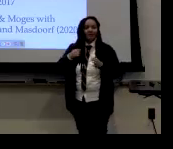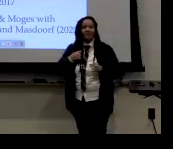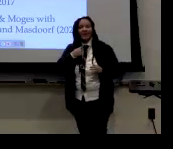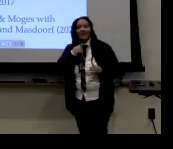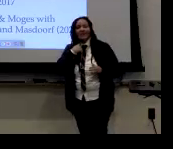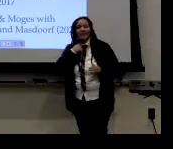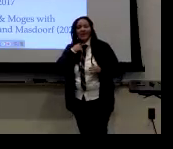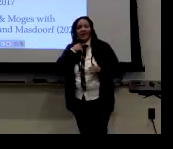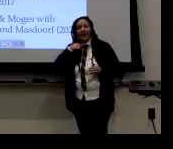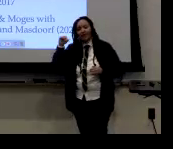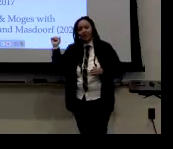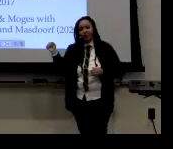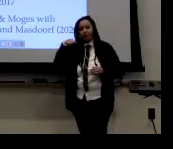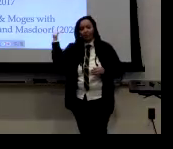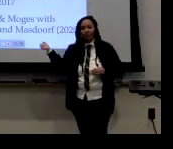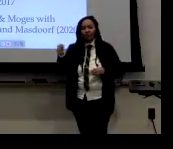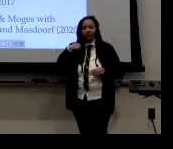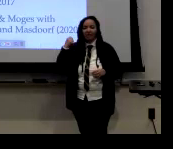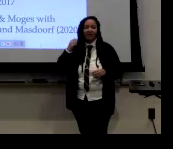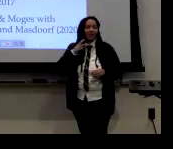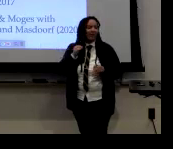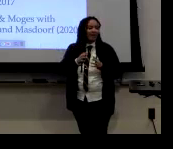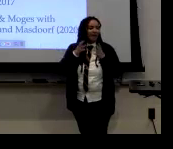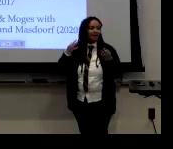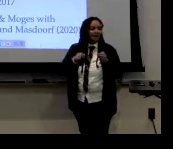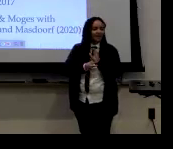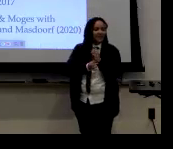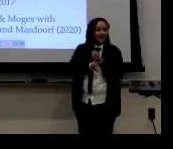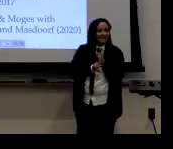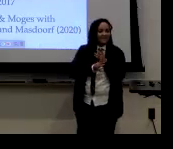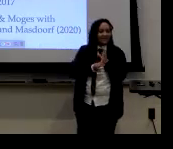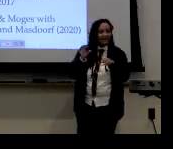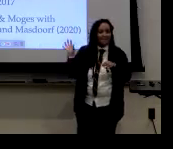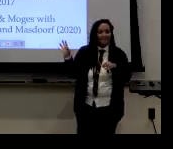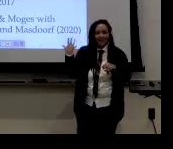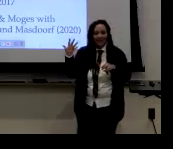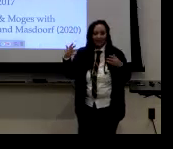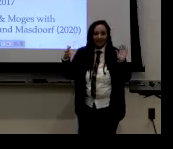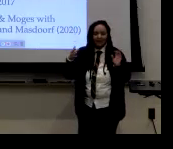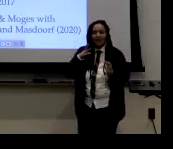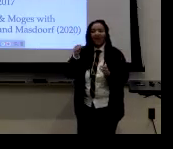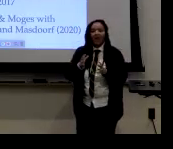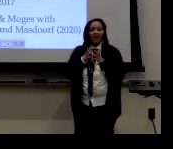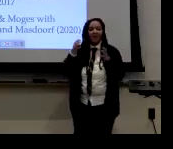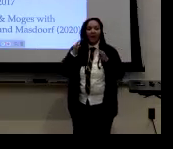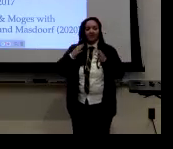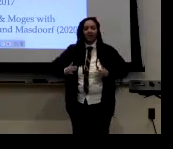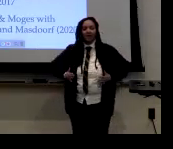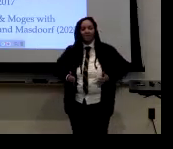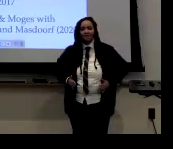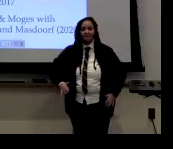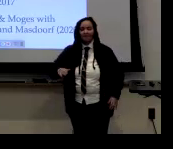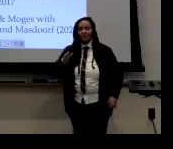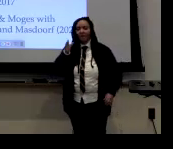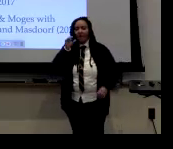also, um, has to do with the neck movement and how, um, when you're signing the